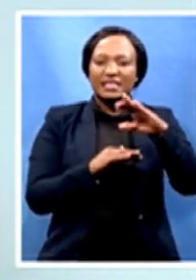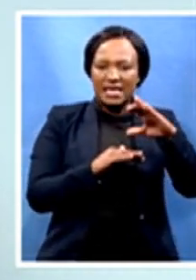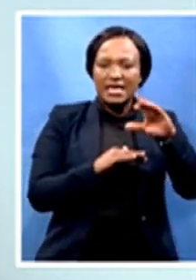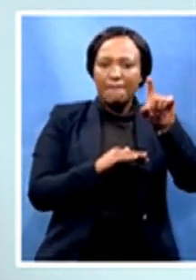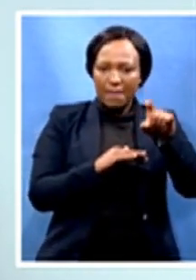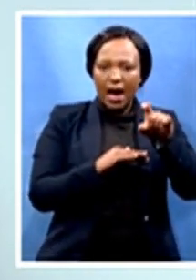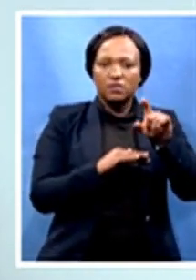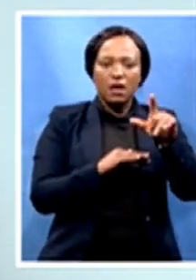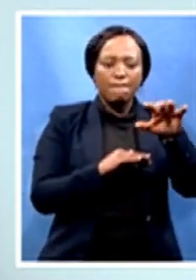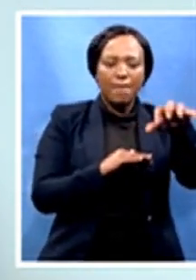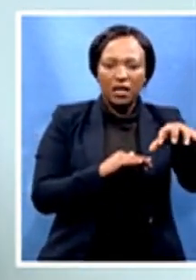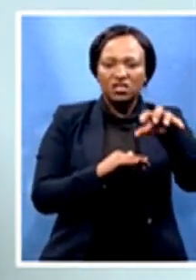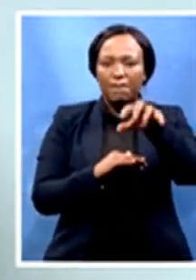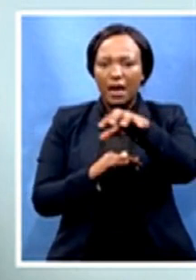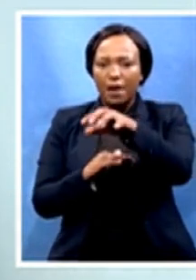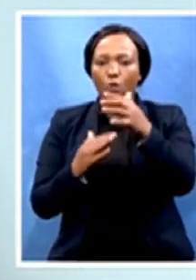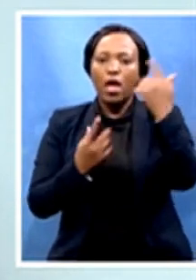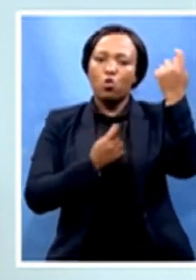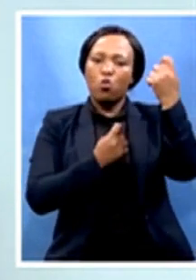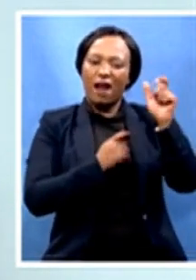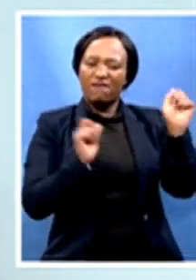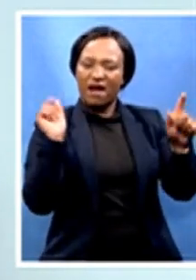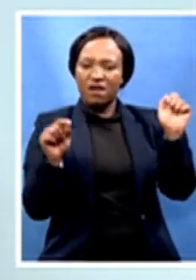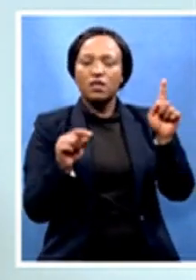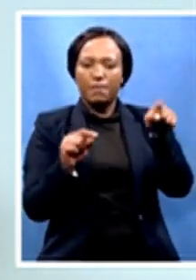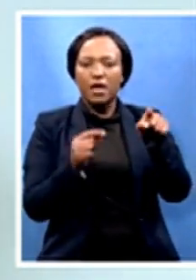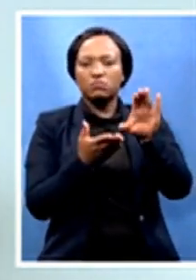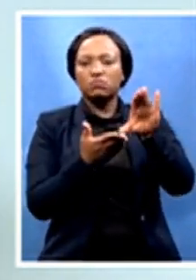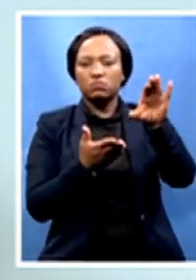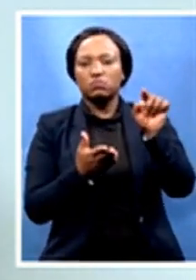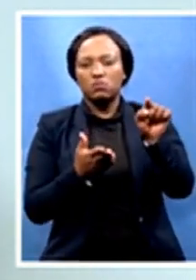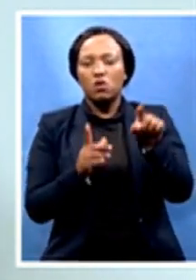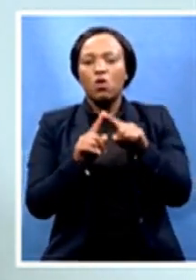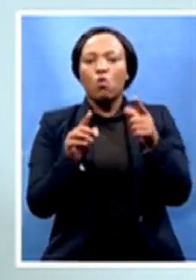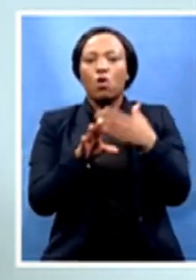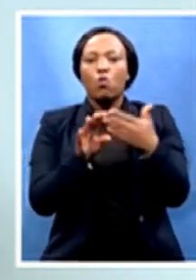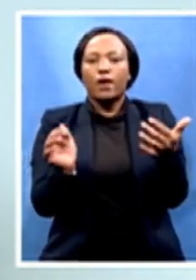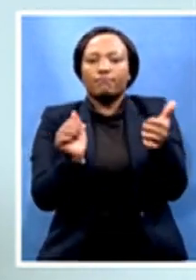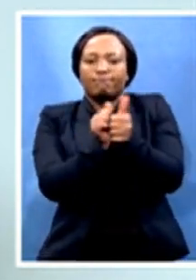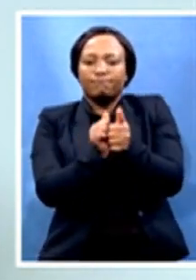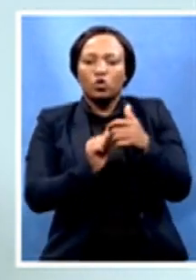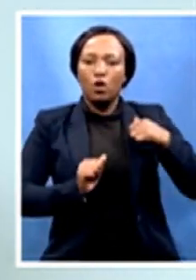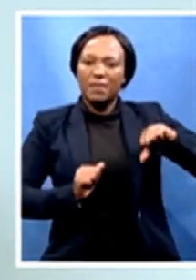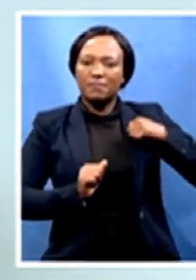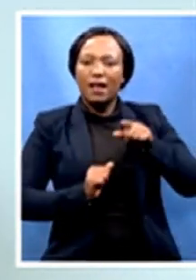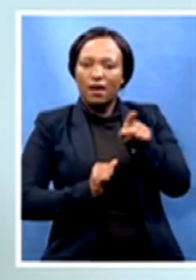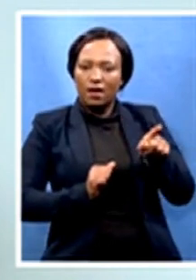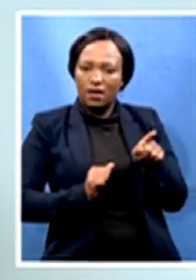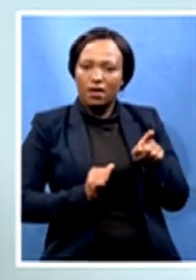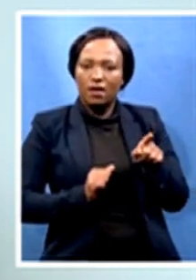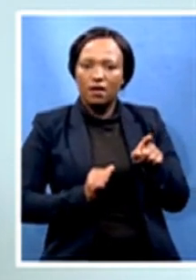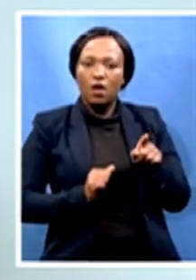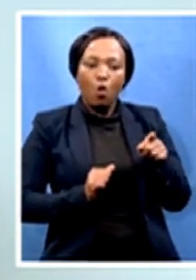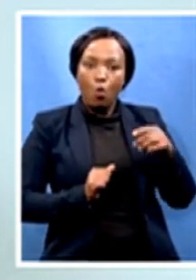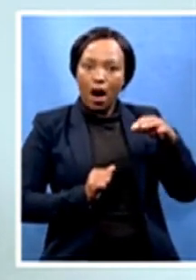one of the ways in which we could do that is our collaboration with the municipalities. Because remember, it's the municipalities that would know those informal businesses.